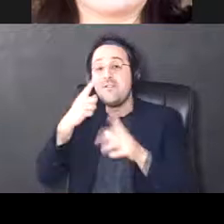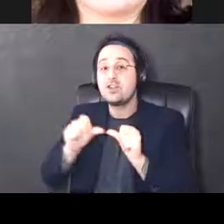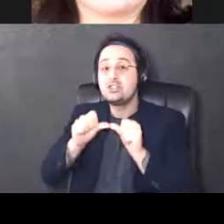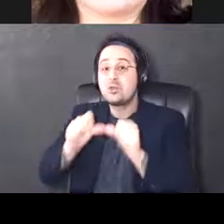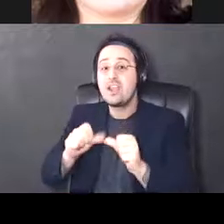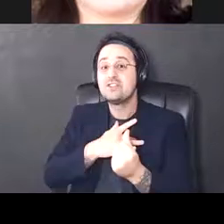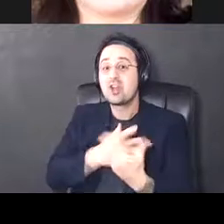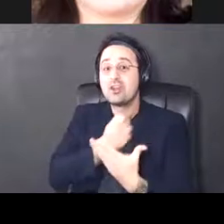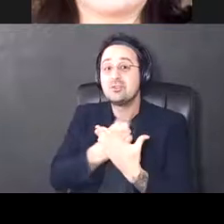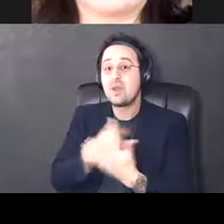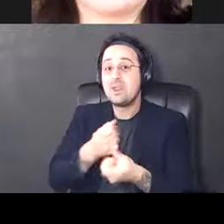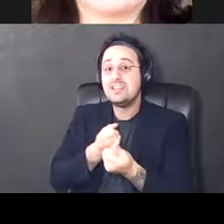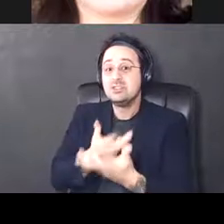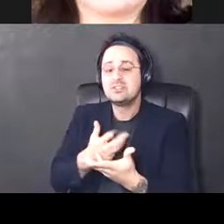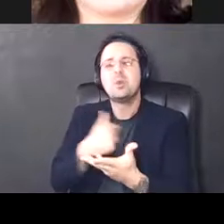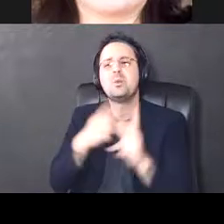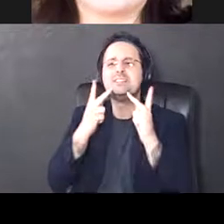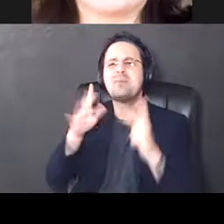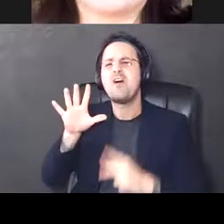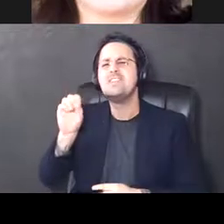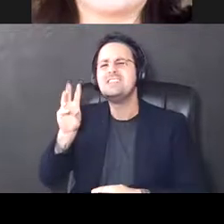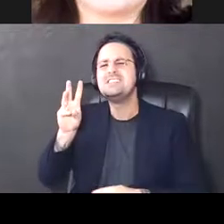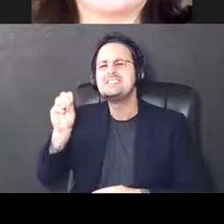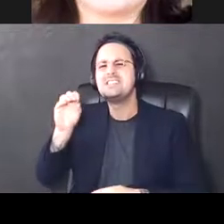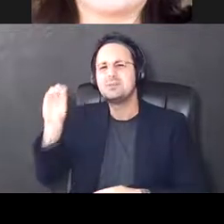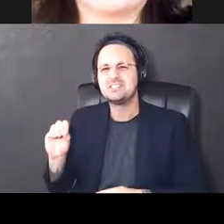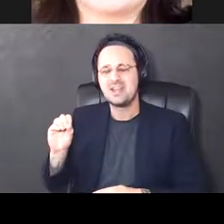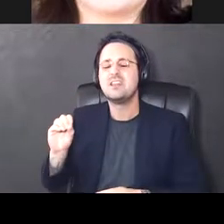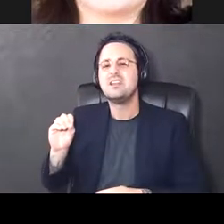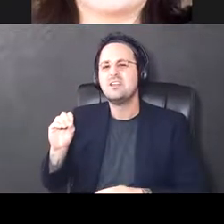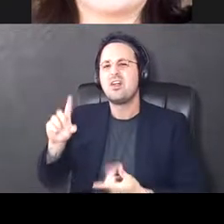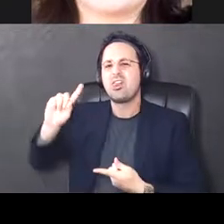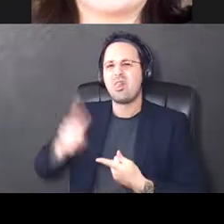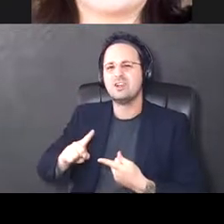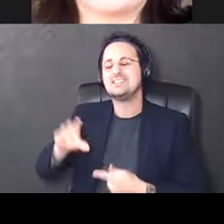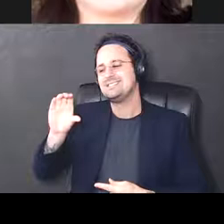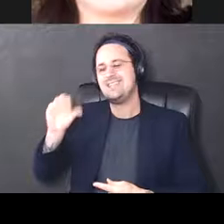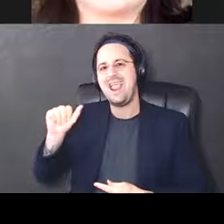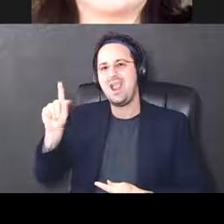induce, we see about 50 or 60% loss of CA1 neurons in the hippocampus.